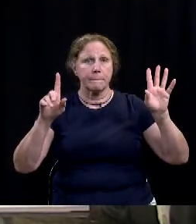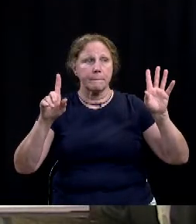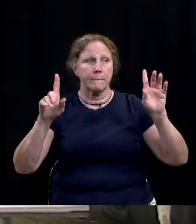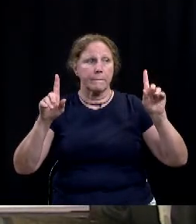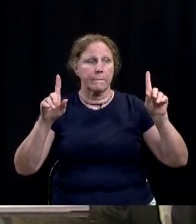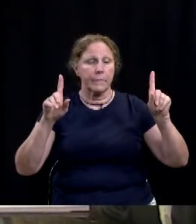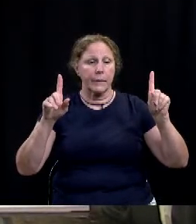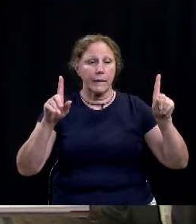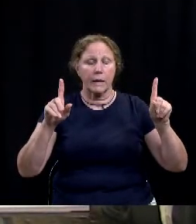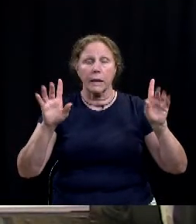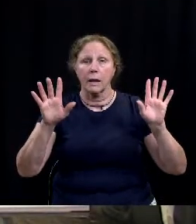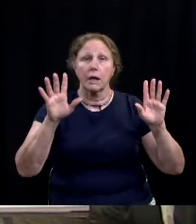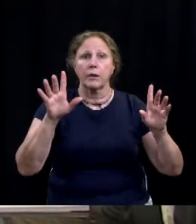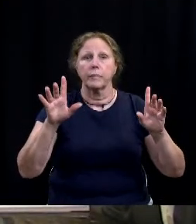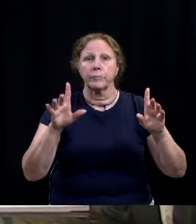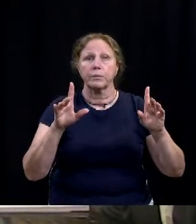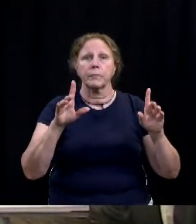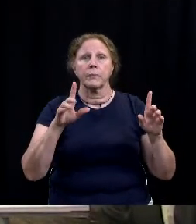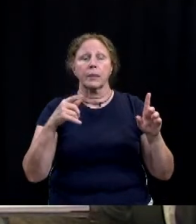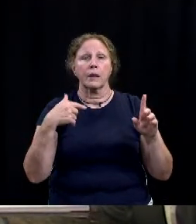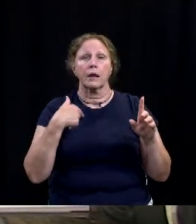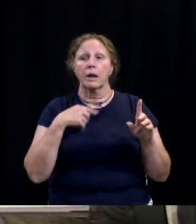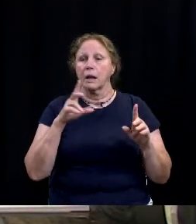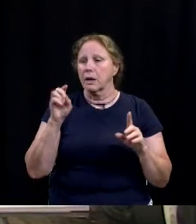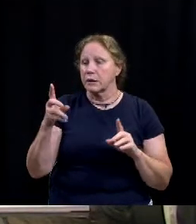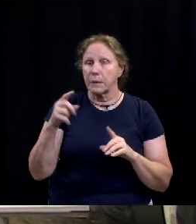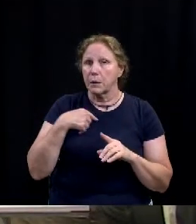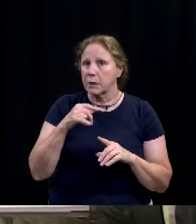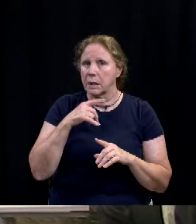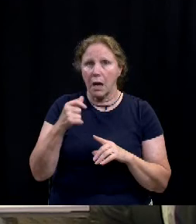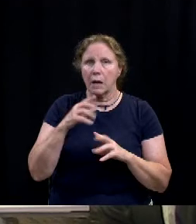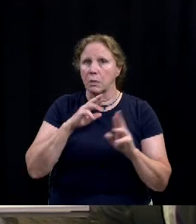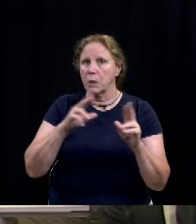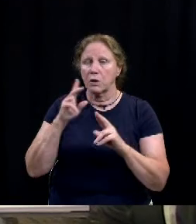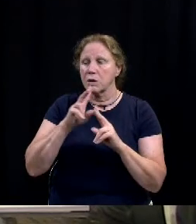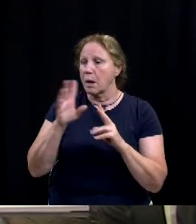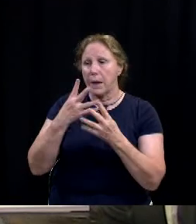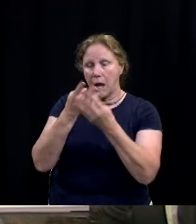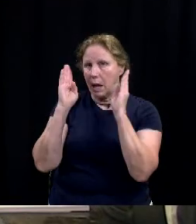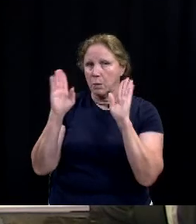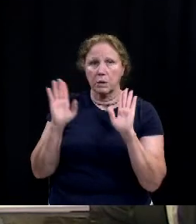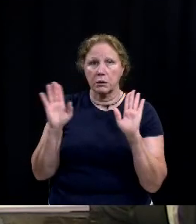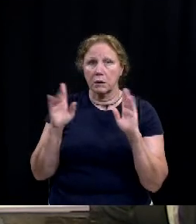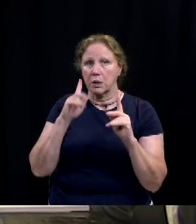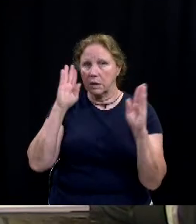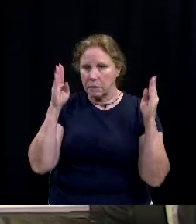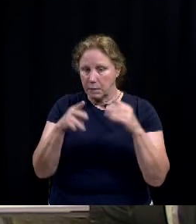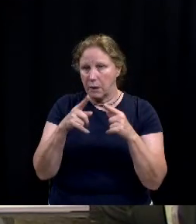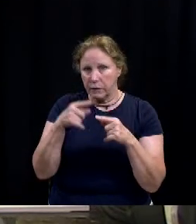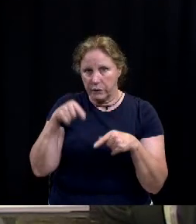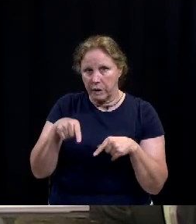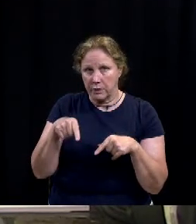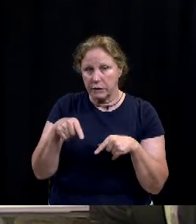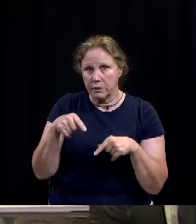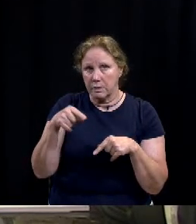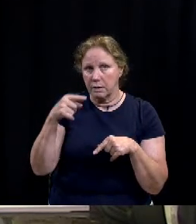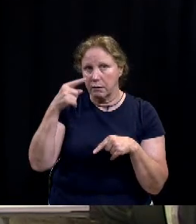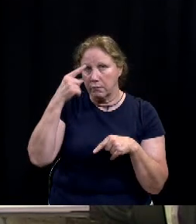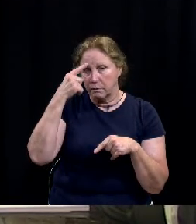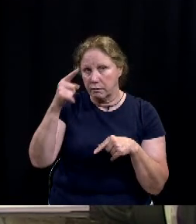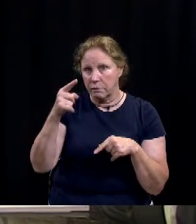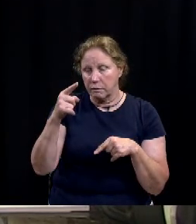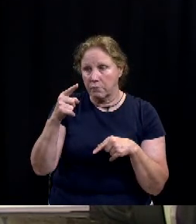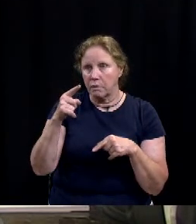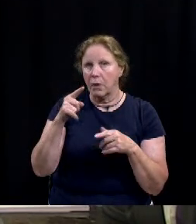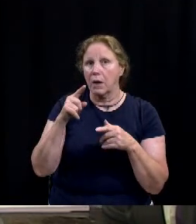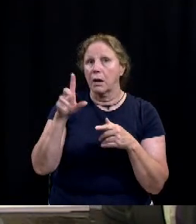we're not uh council members we're not posted to talk about the halloween um it was specifically posted for uh the the week